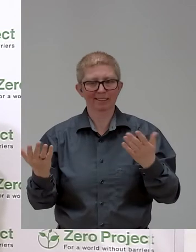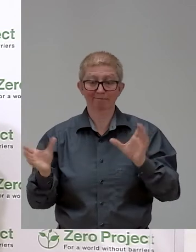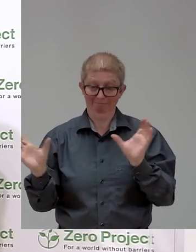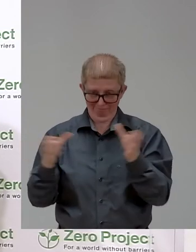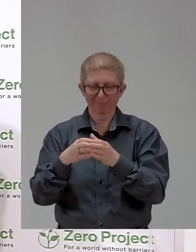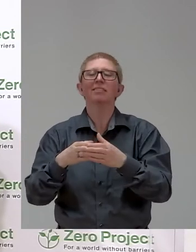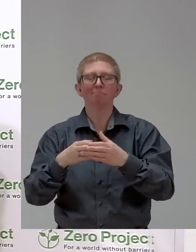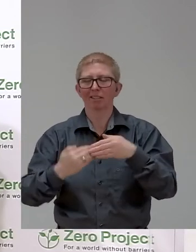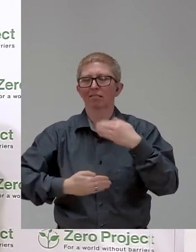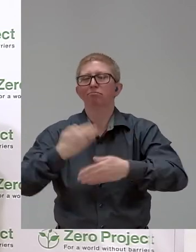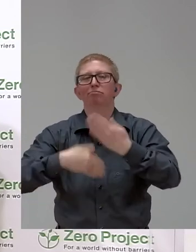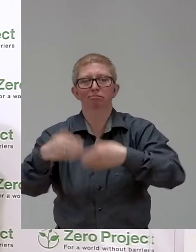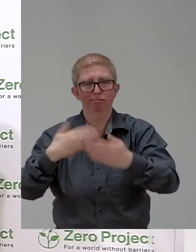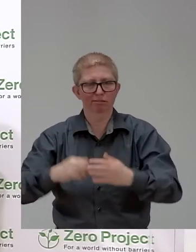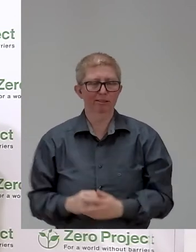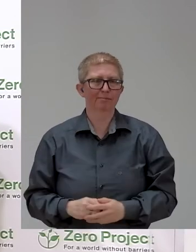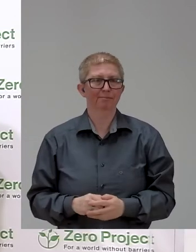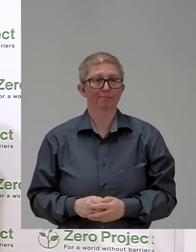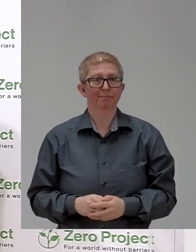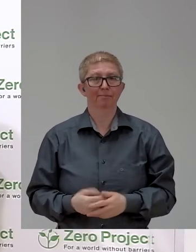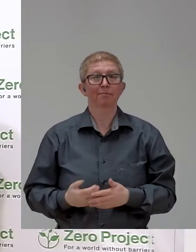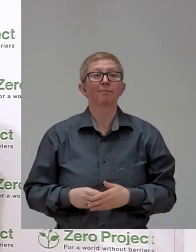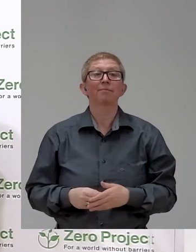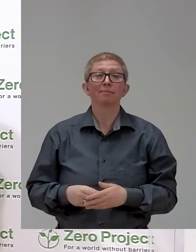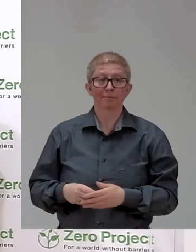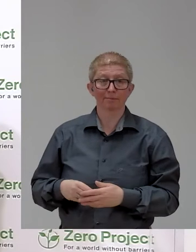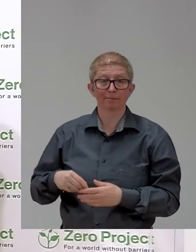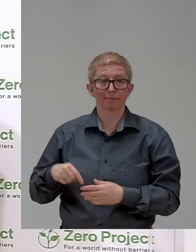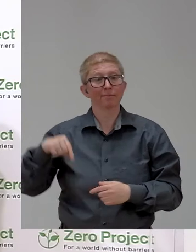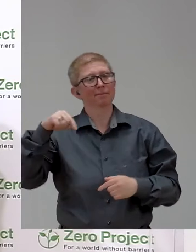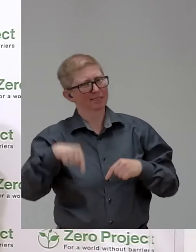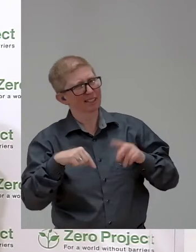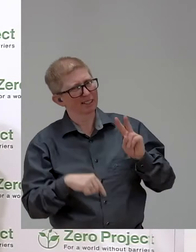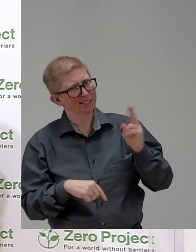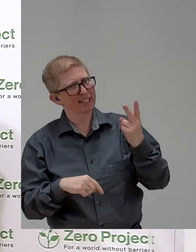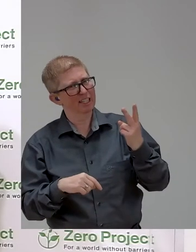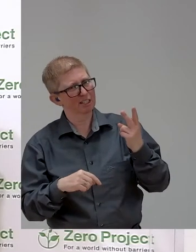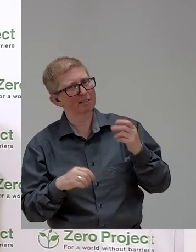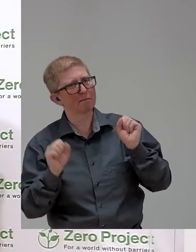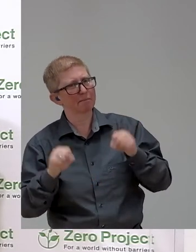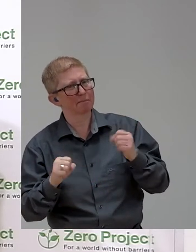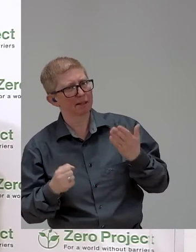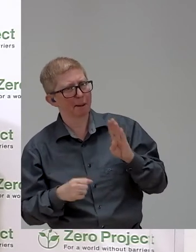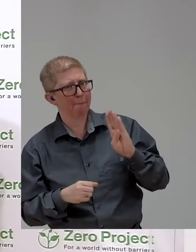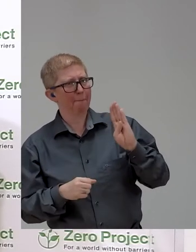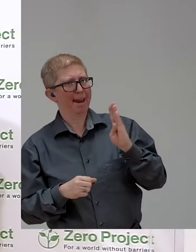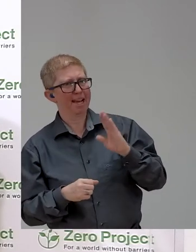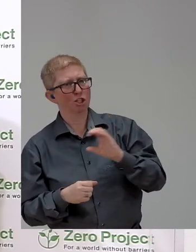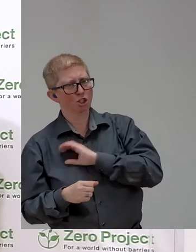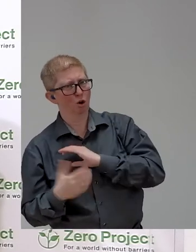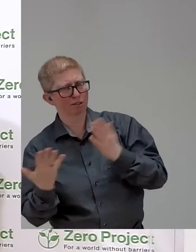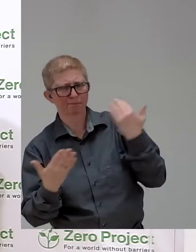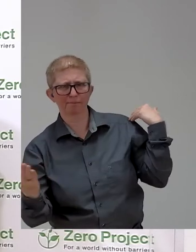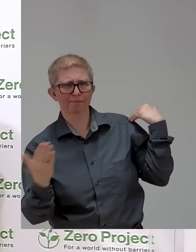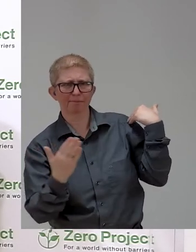doer, and with Chance Bay, the second chance. You started the model, I think, a long time ago, and it became a role